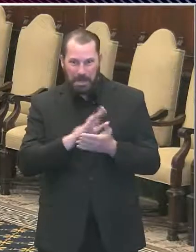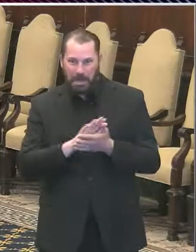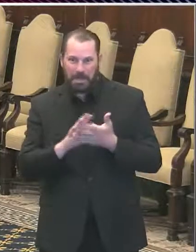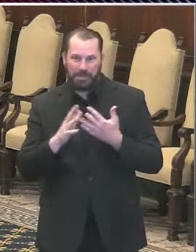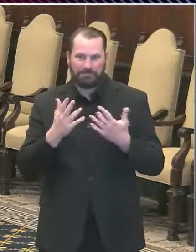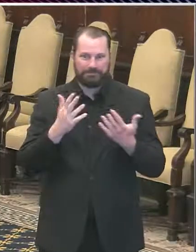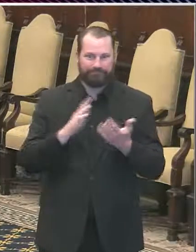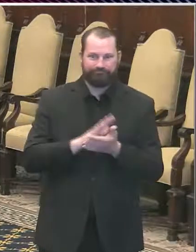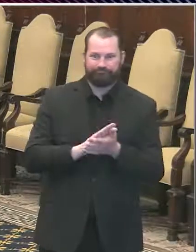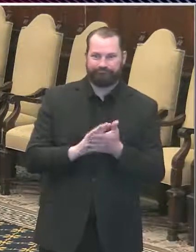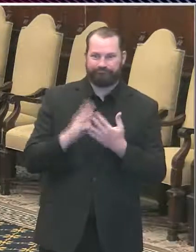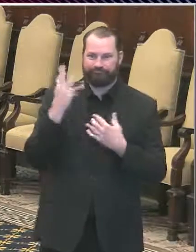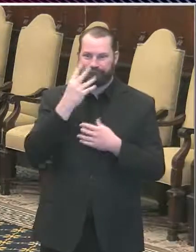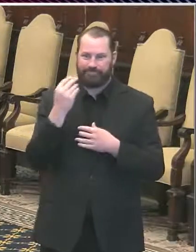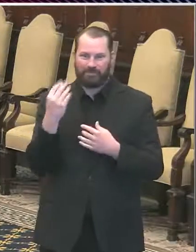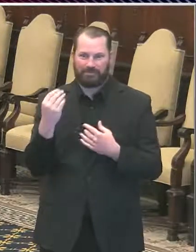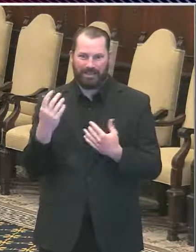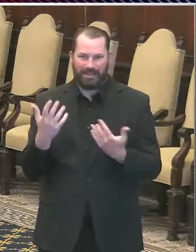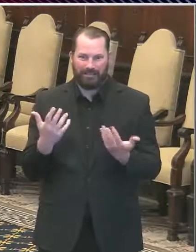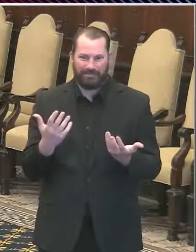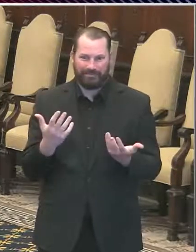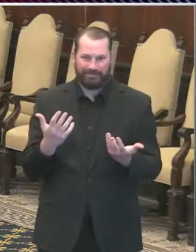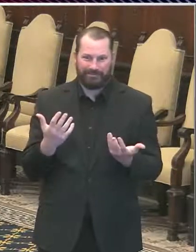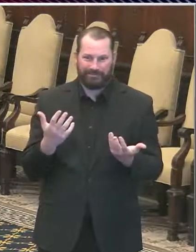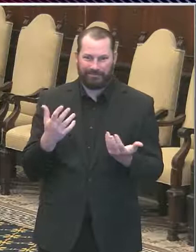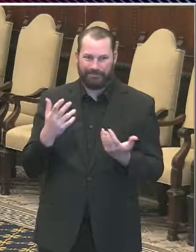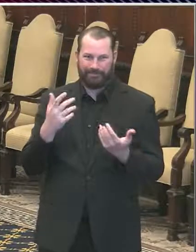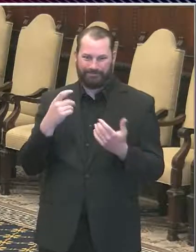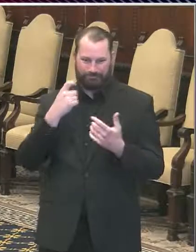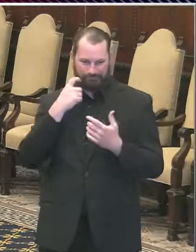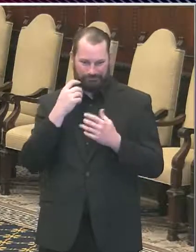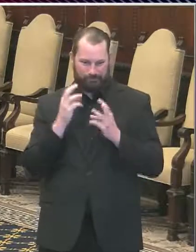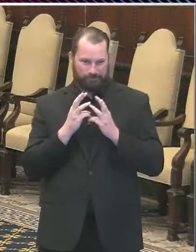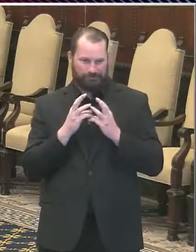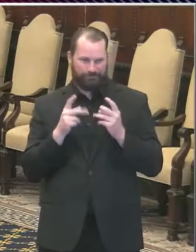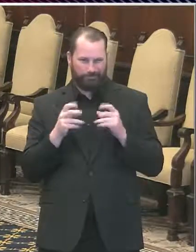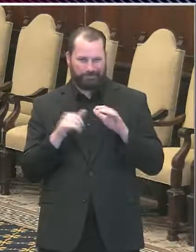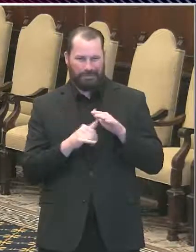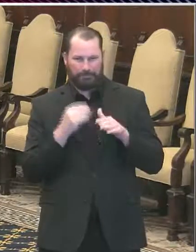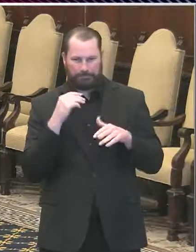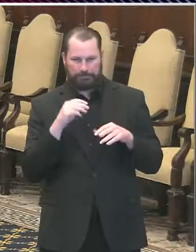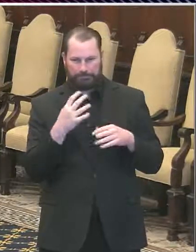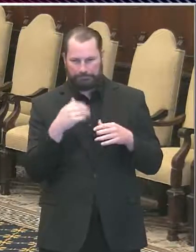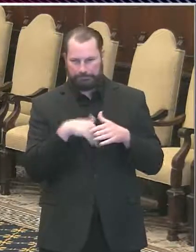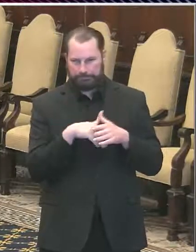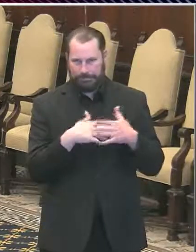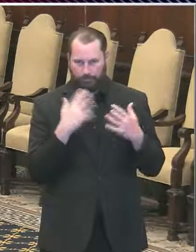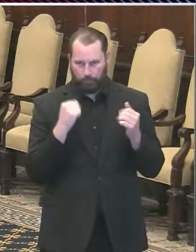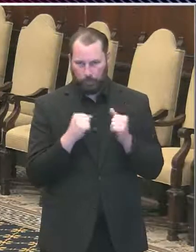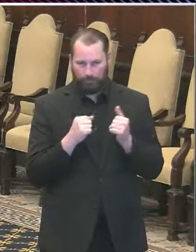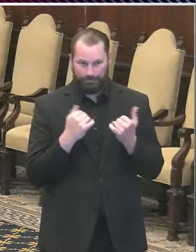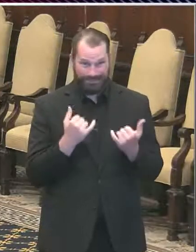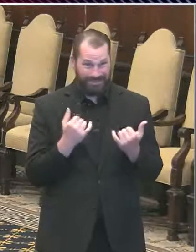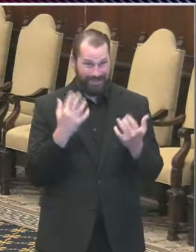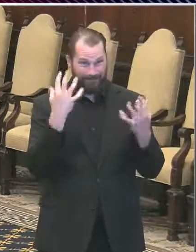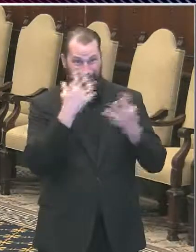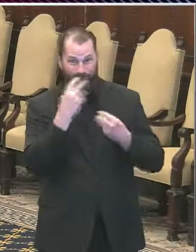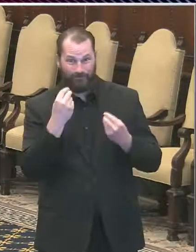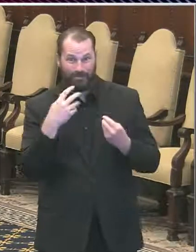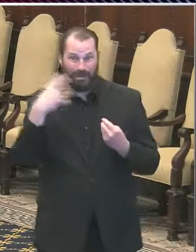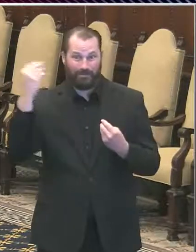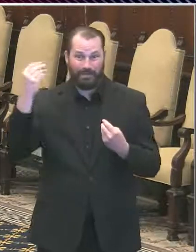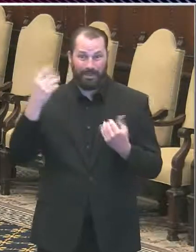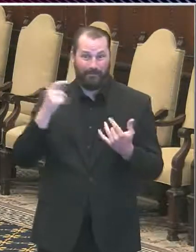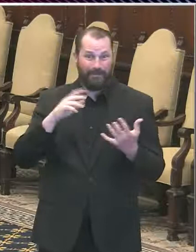better, people are going to want to go out and congregate. Is there any strategy like the one that New York has in place for people that have to sit in separate spots in